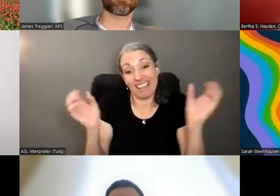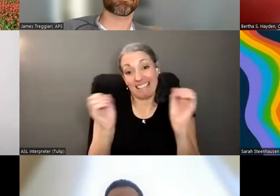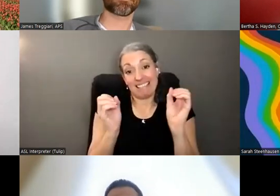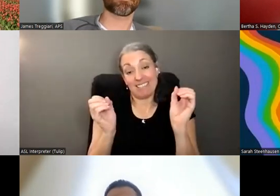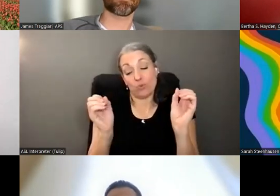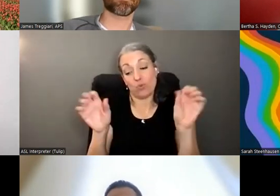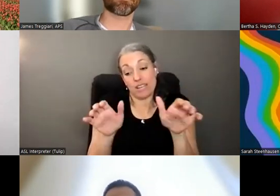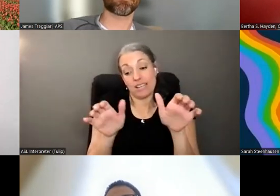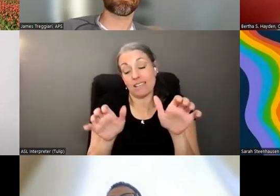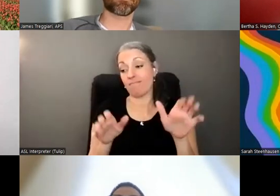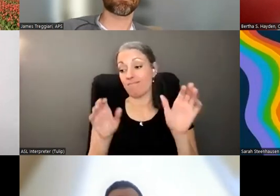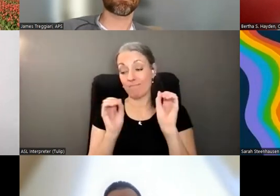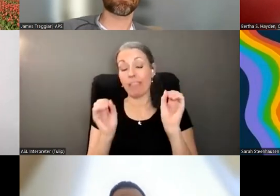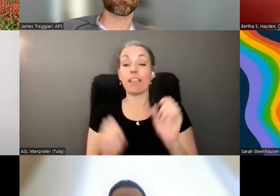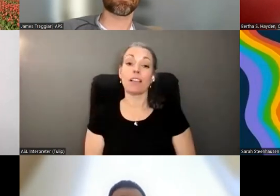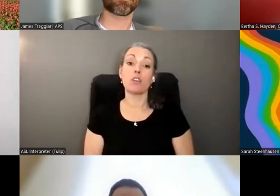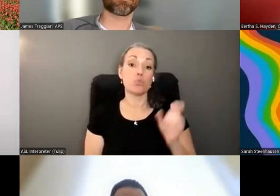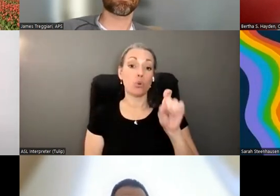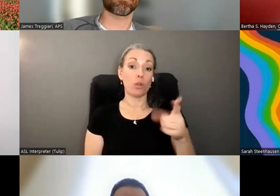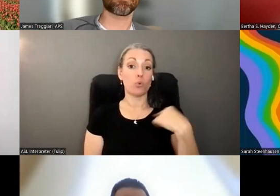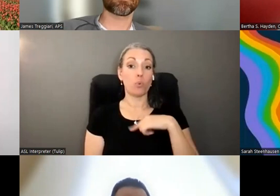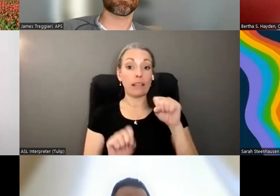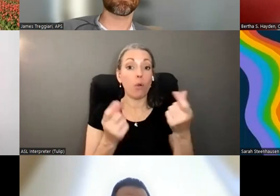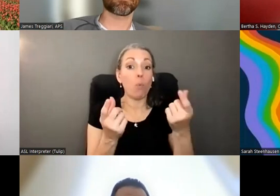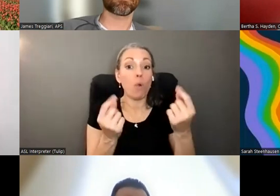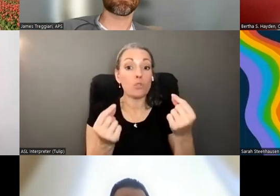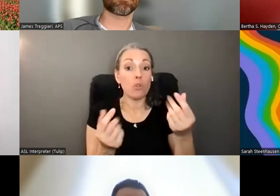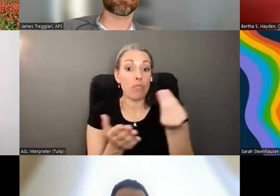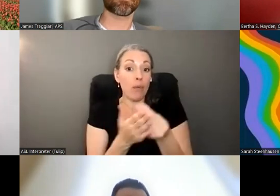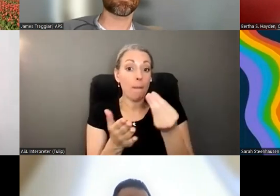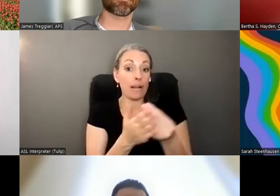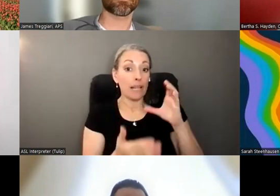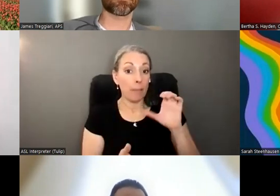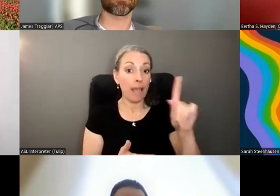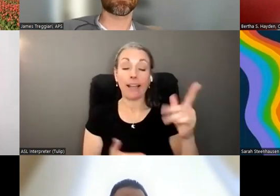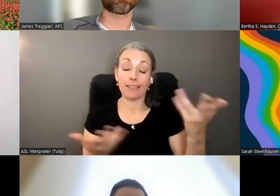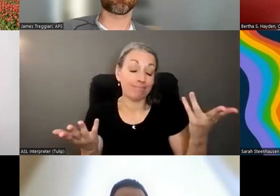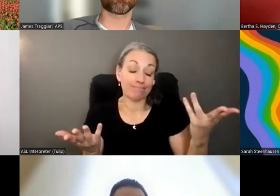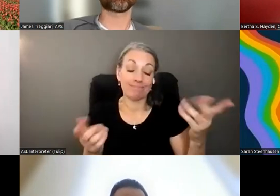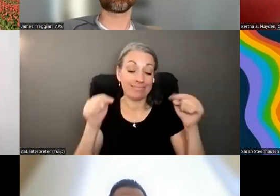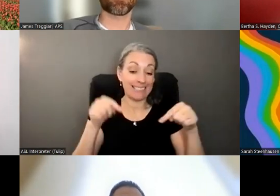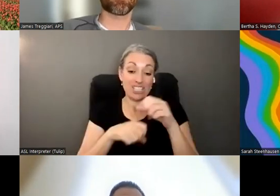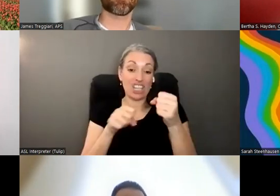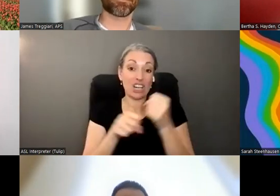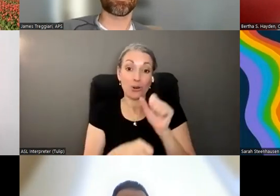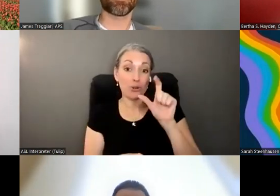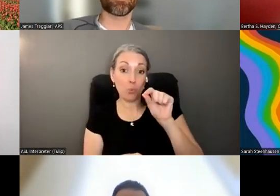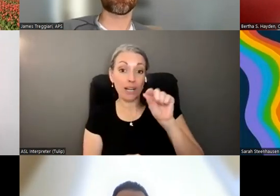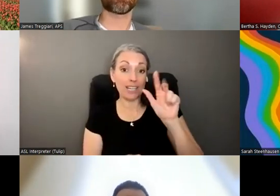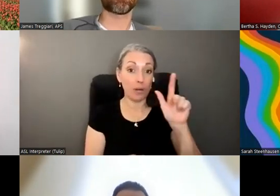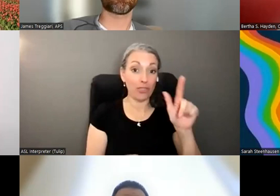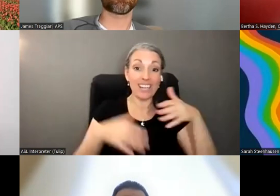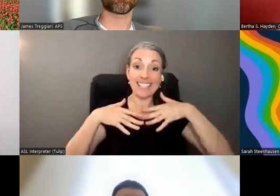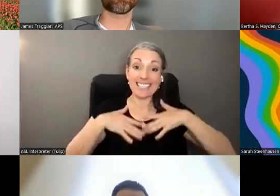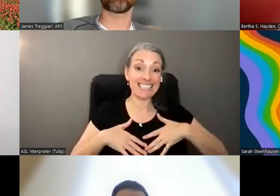can do and so the question is what can we do to get their money back and still here in 2023 sadly the